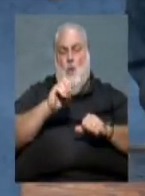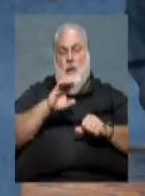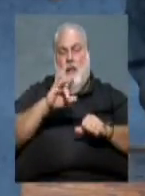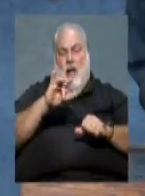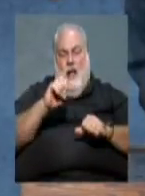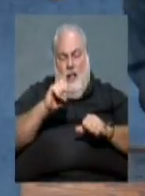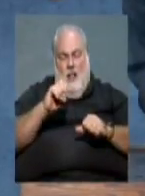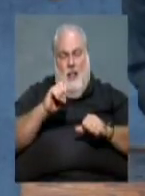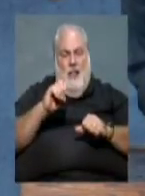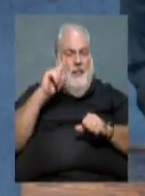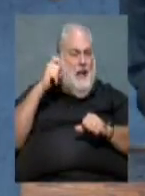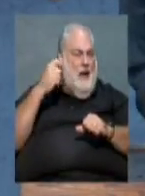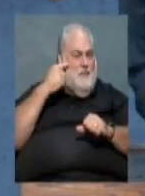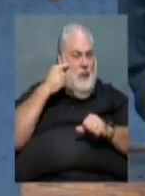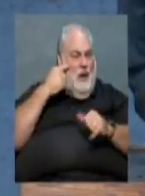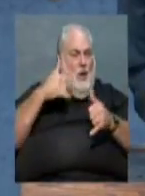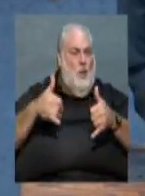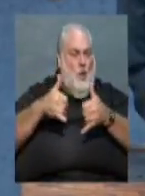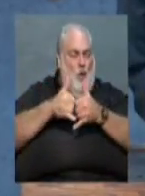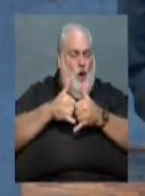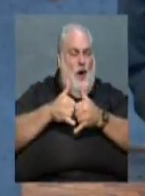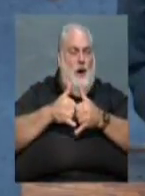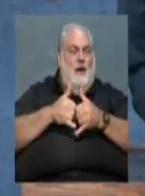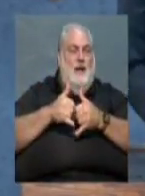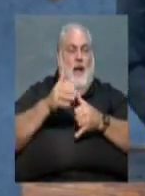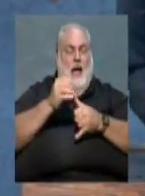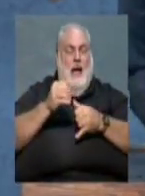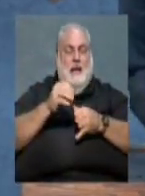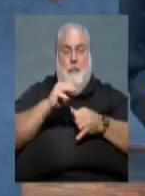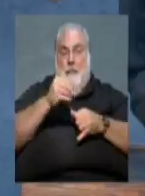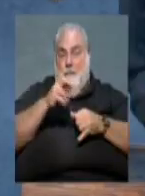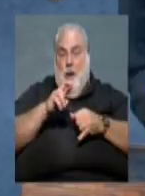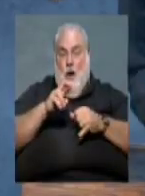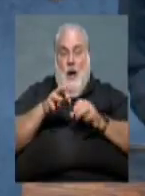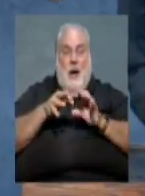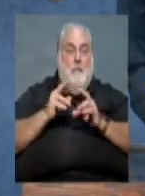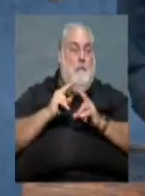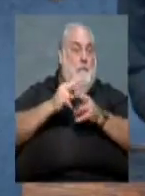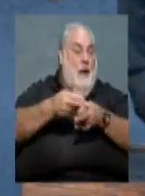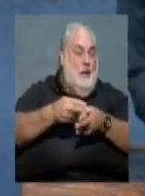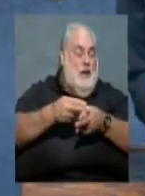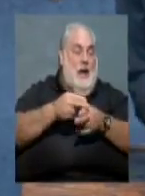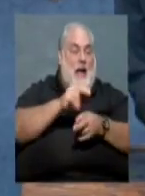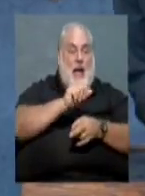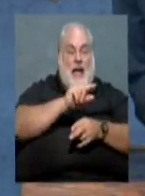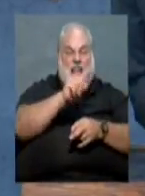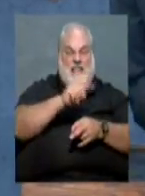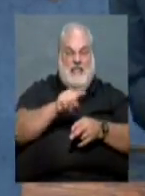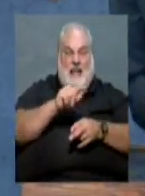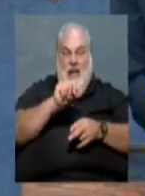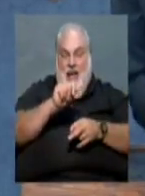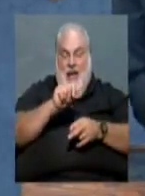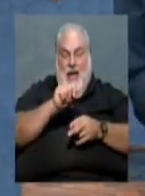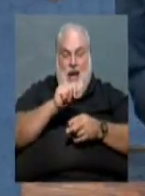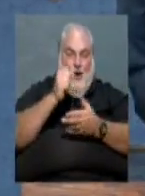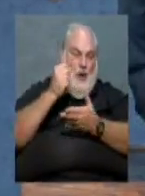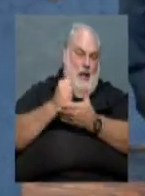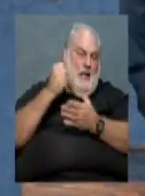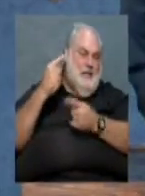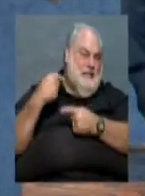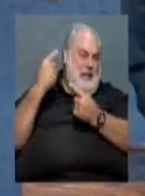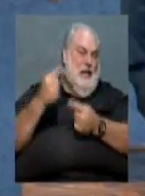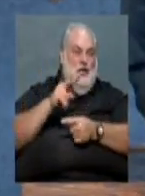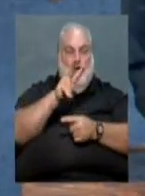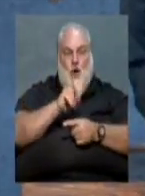Government Recycler of the Year Award. And as Mayor mentioned, we've maintained our AZA accreditation since 2001